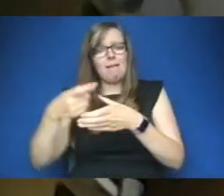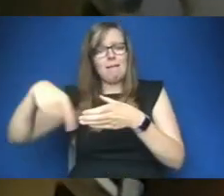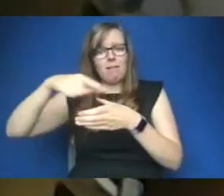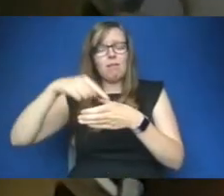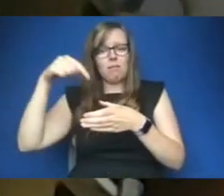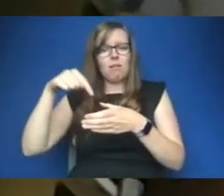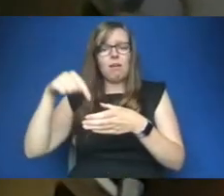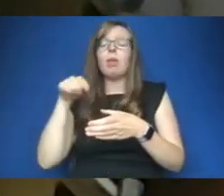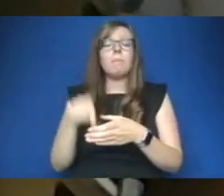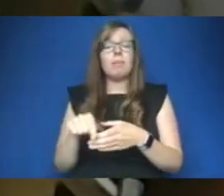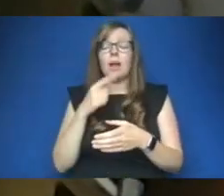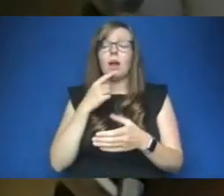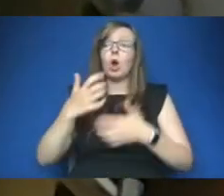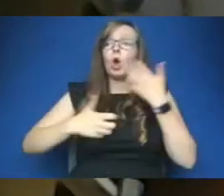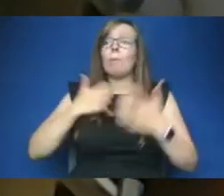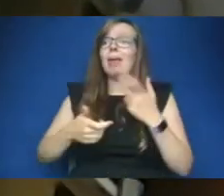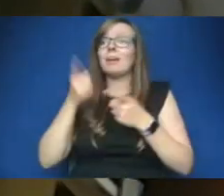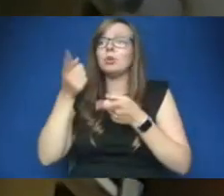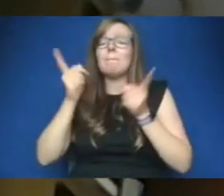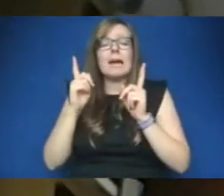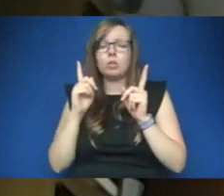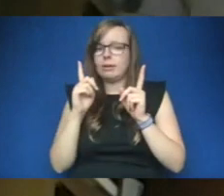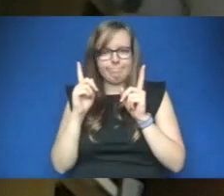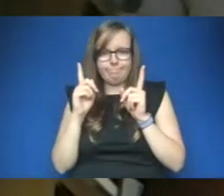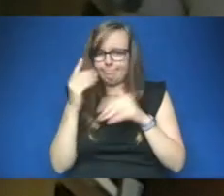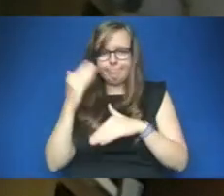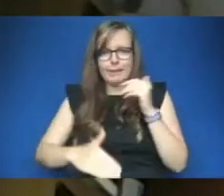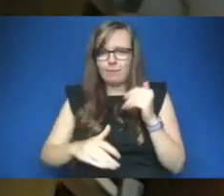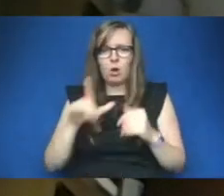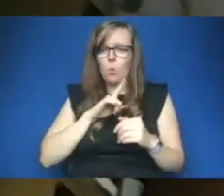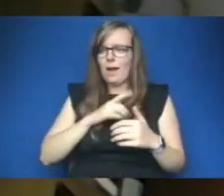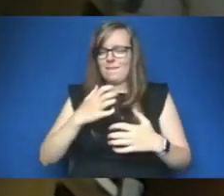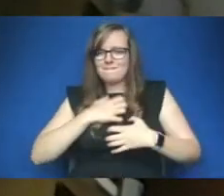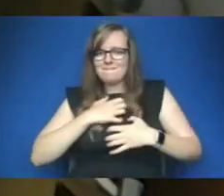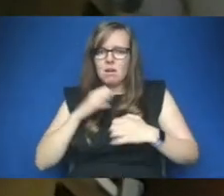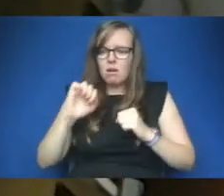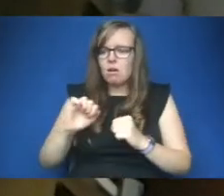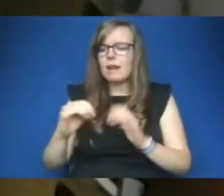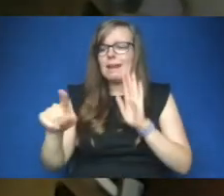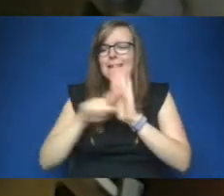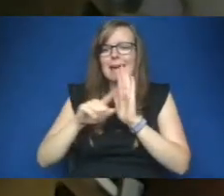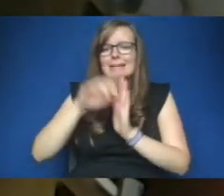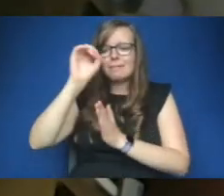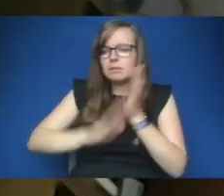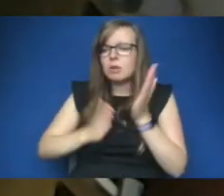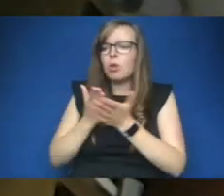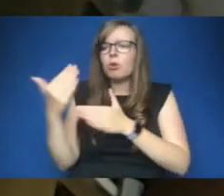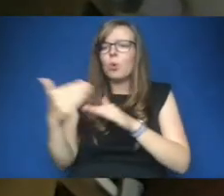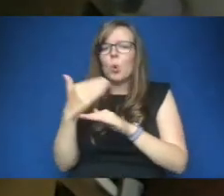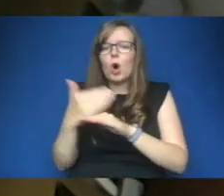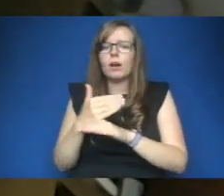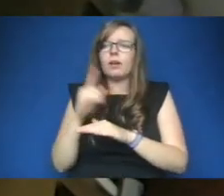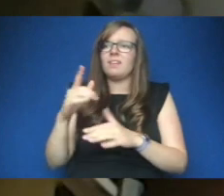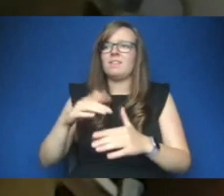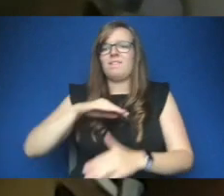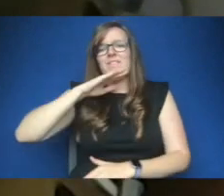to managers possibly because they fear negative responses or their experience in the workplaces that they don't get listened to anyway so